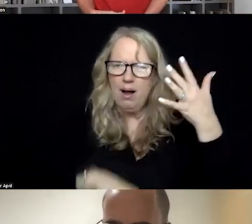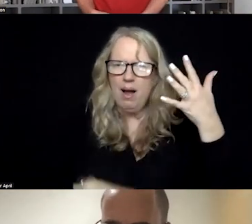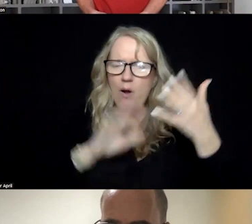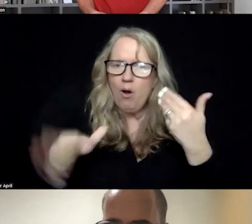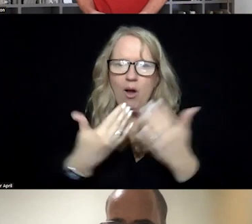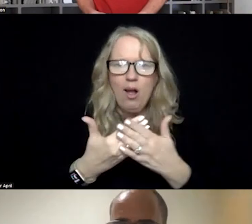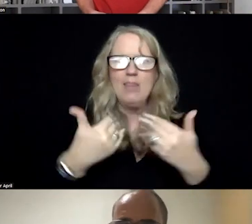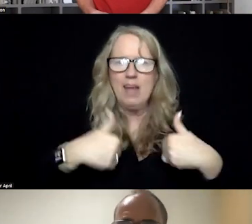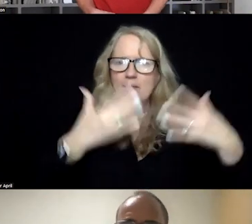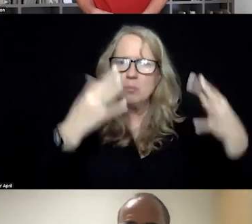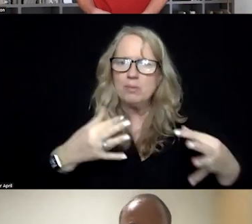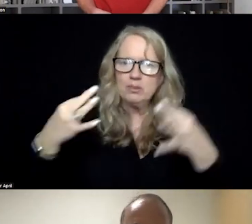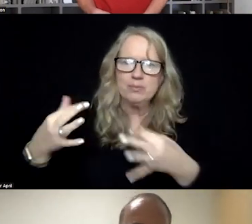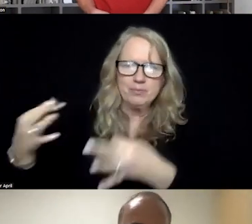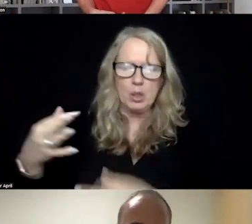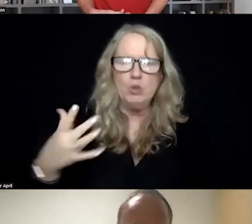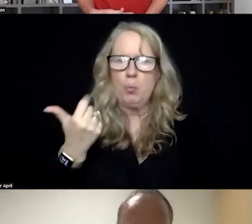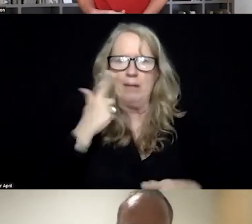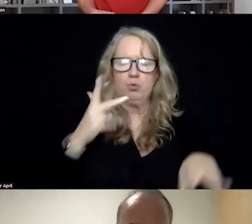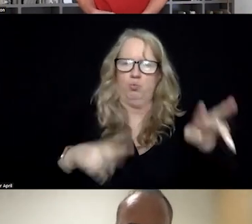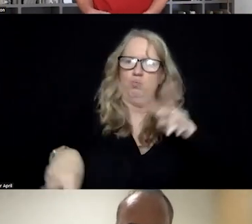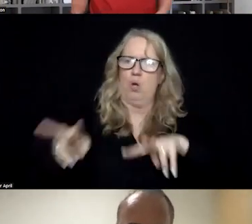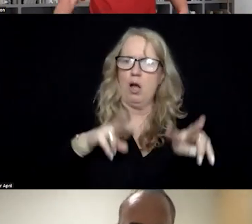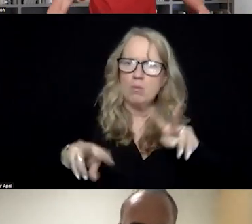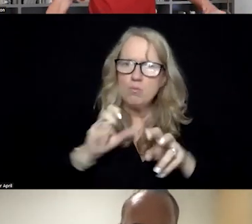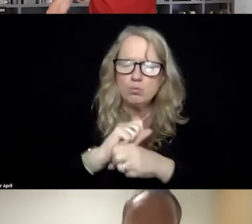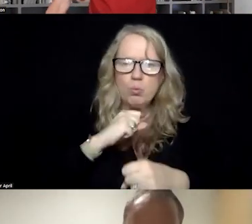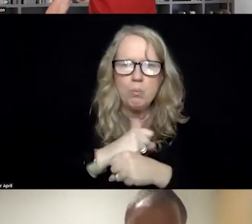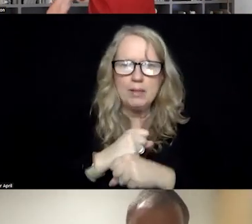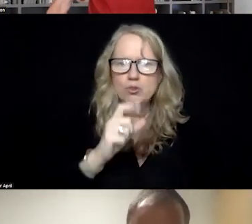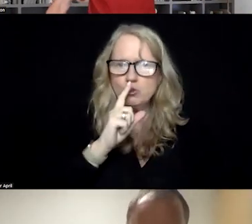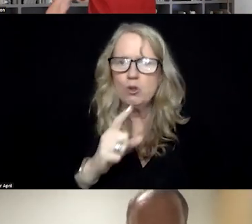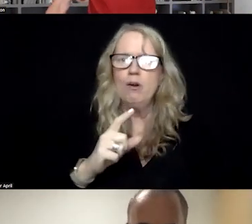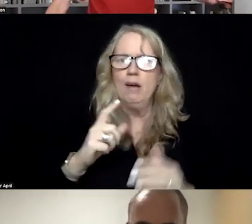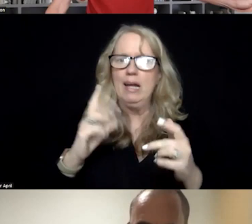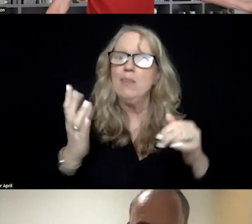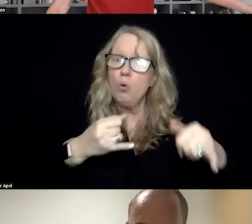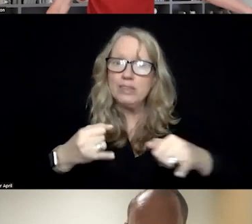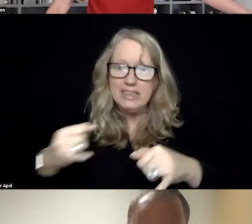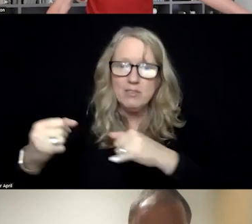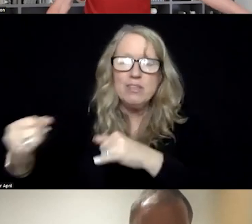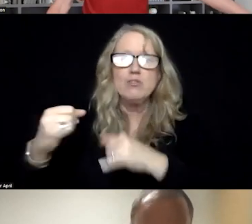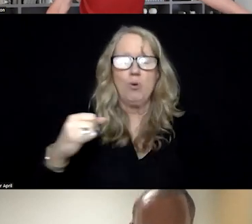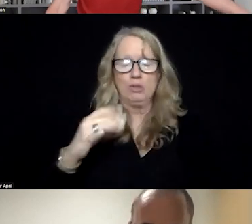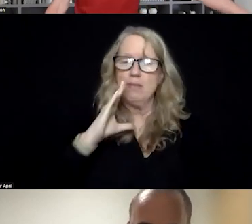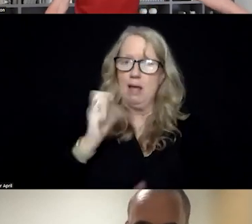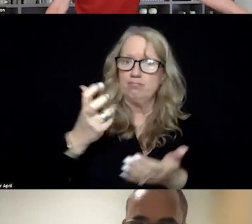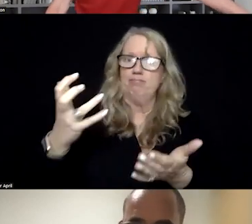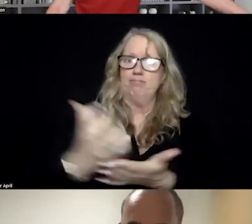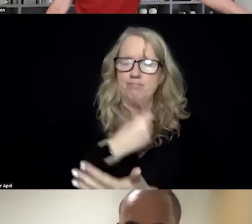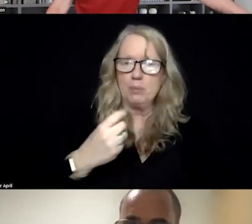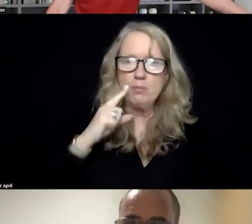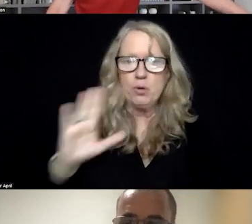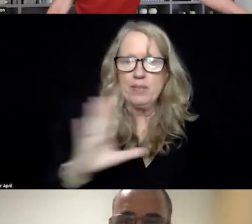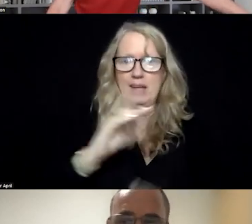discretion. So we need to monitor to make sure that the individuals that are utilizing that discretion